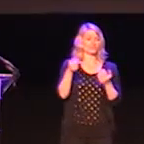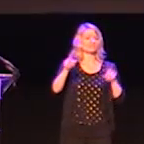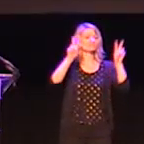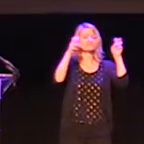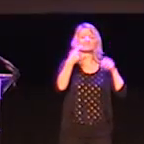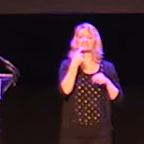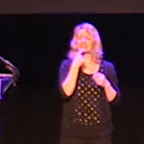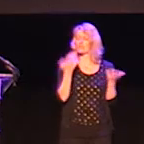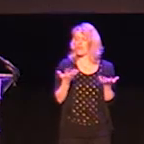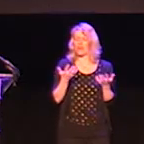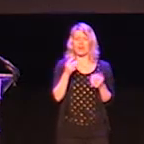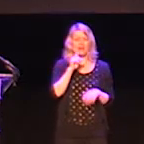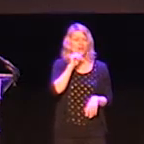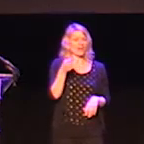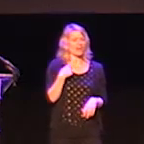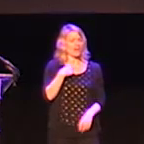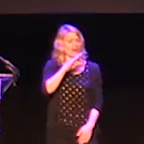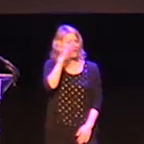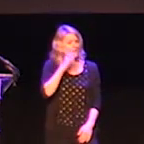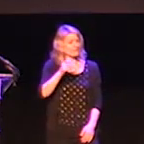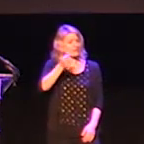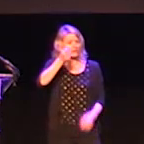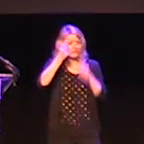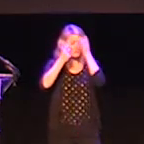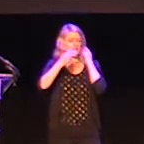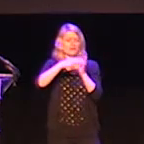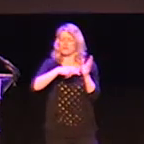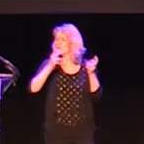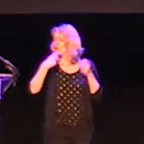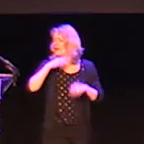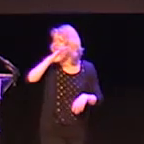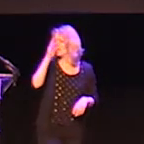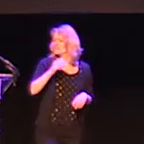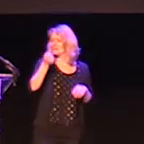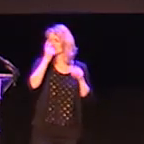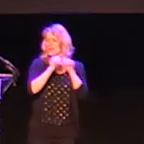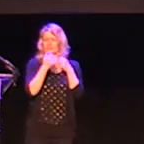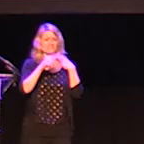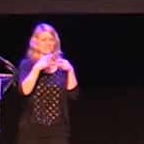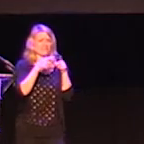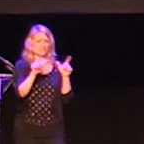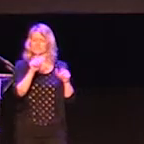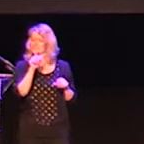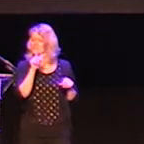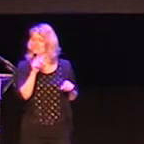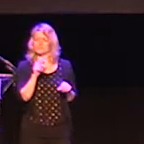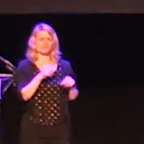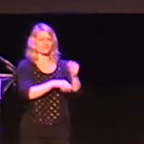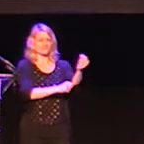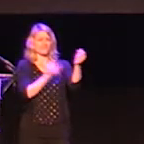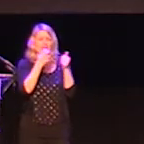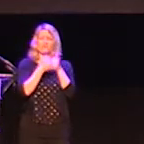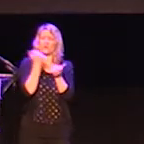The first known person to have mentioned sign language in a book was in 1779. Pierre Deloger said,